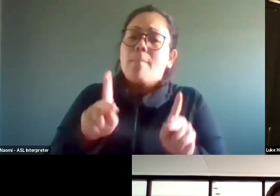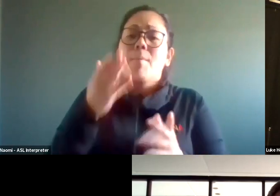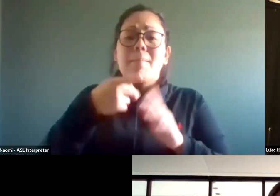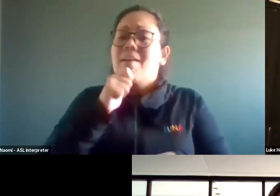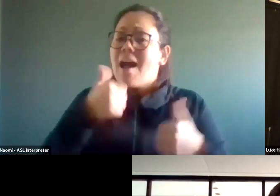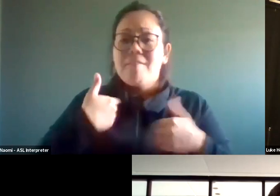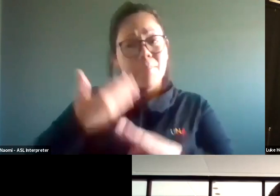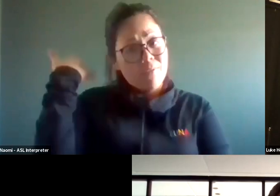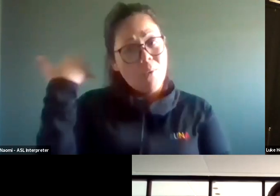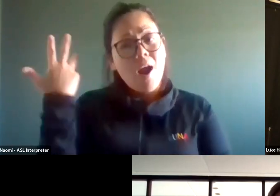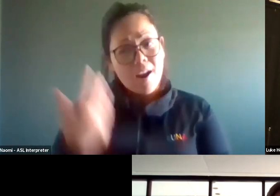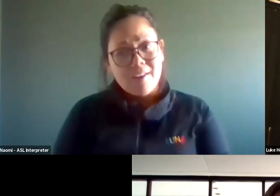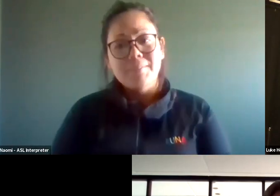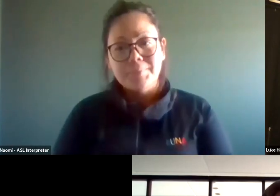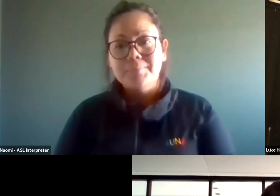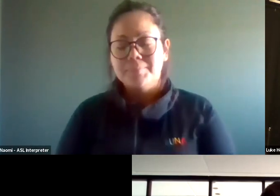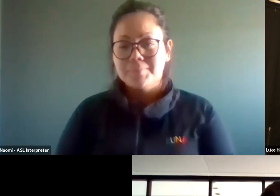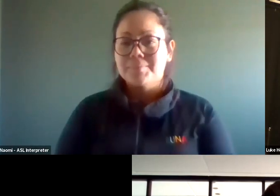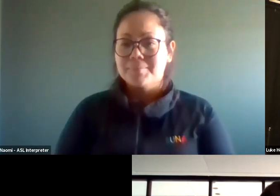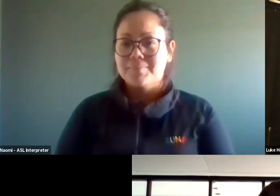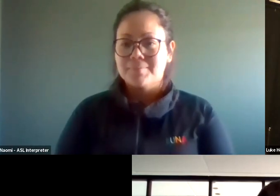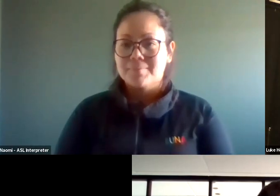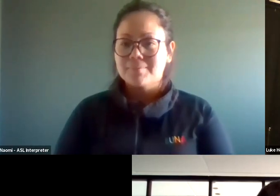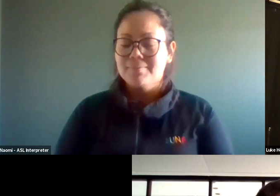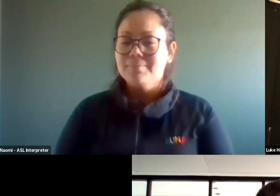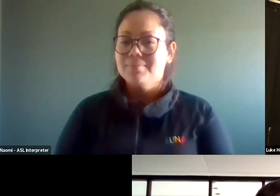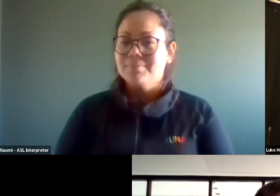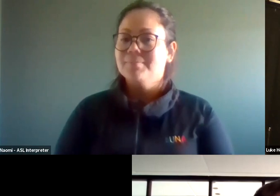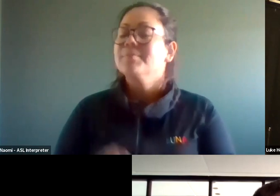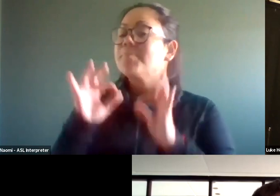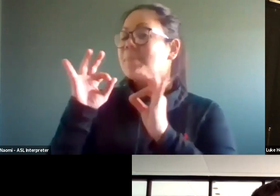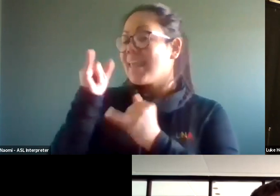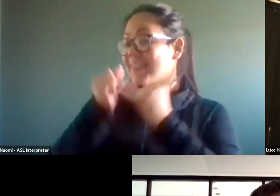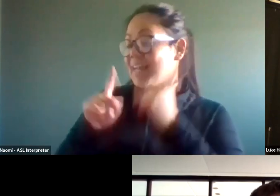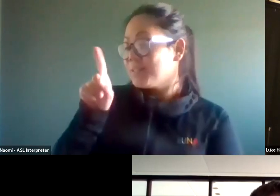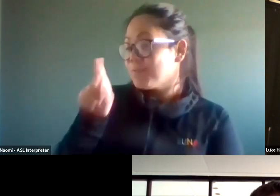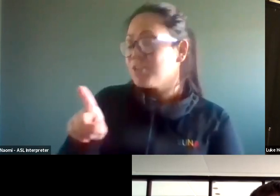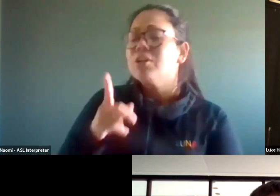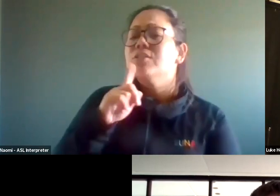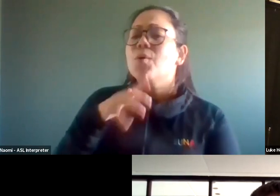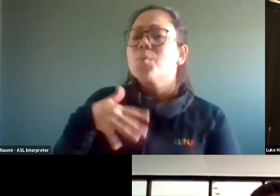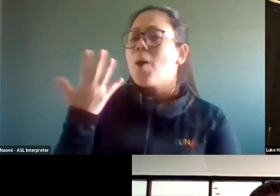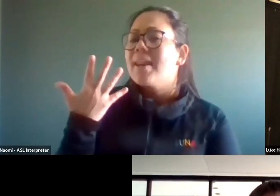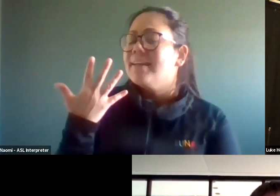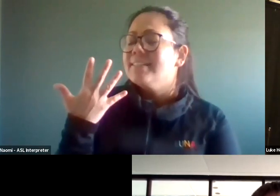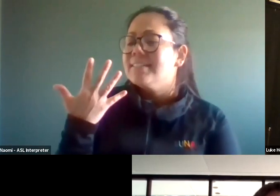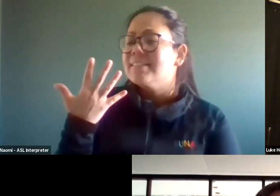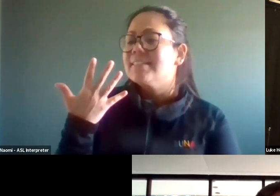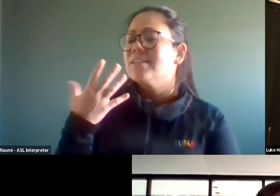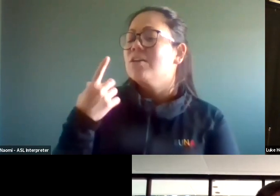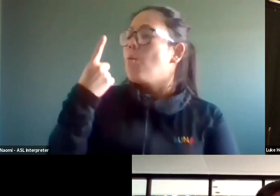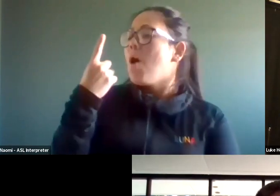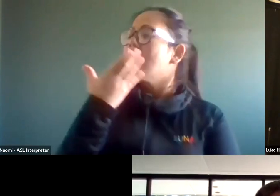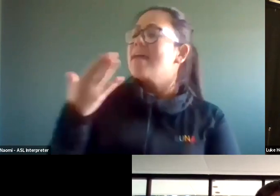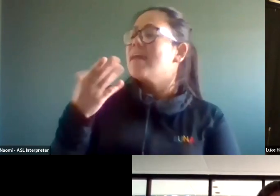one last question. So what is, um, one takeaway